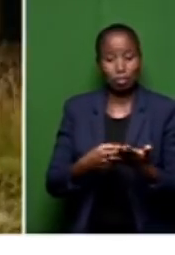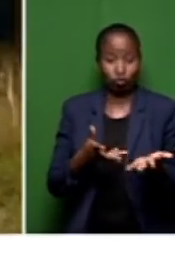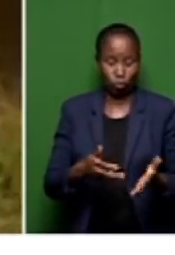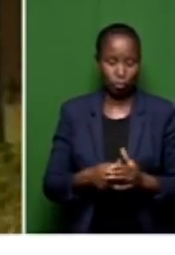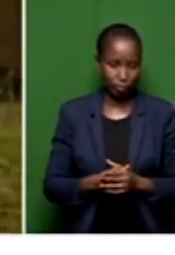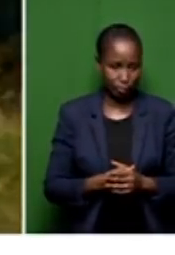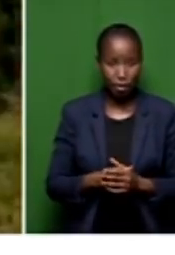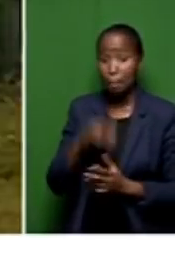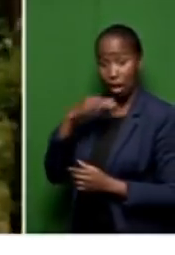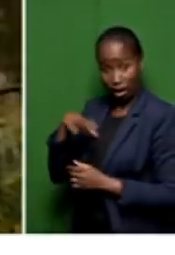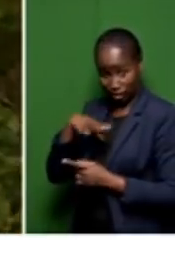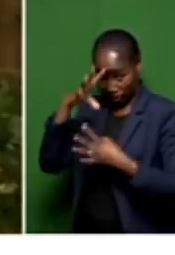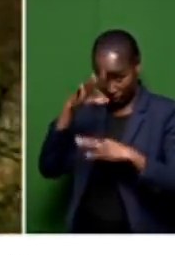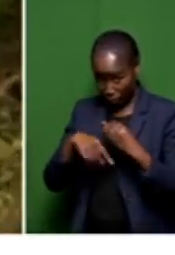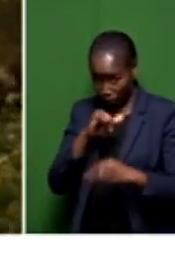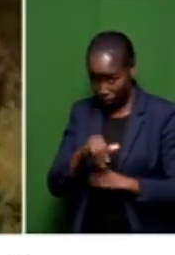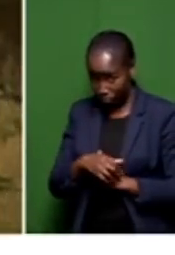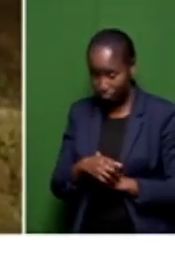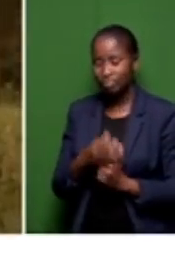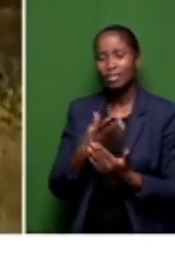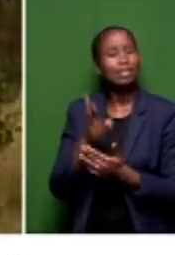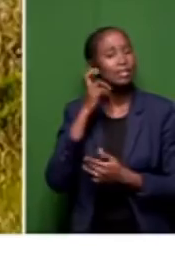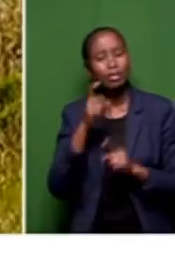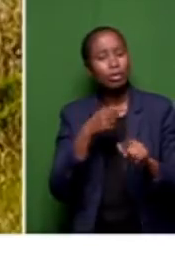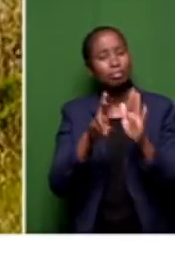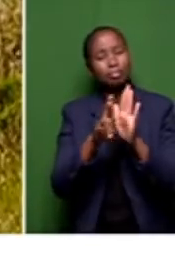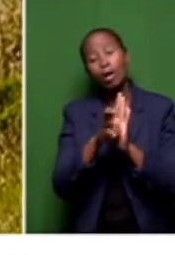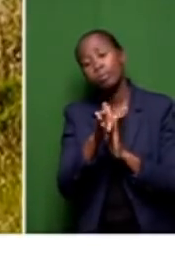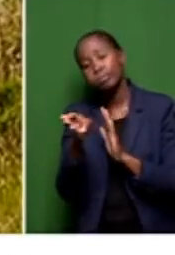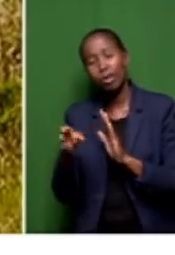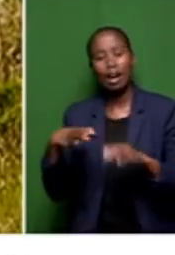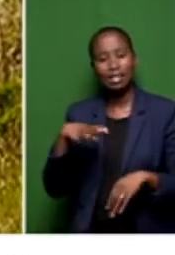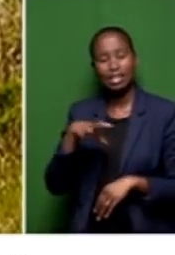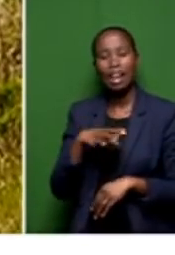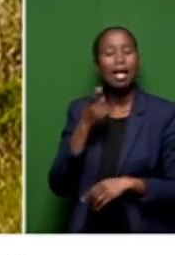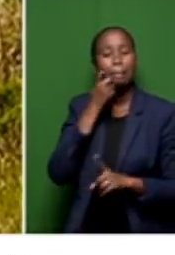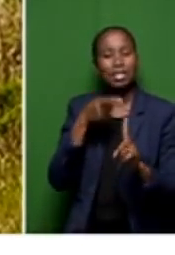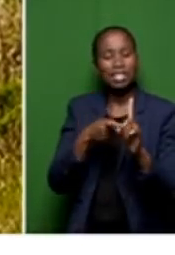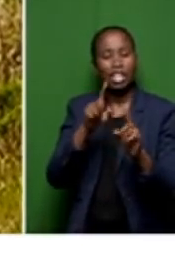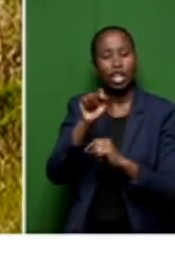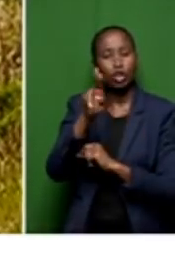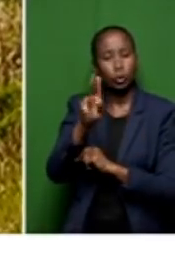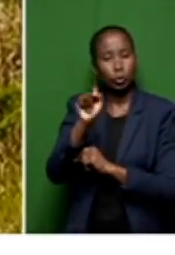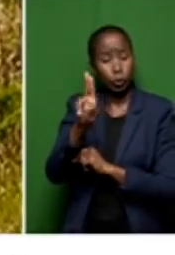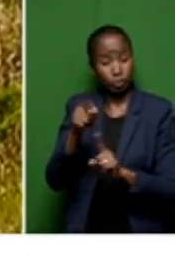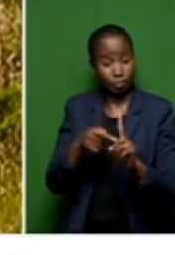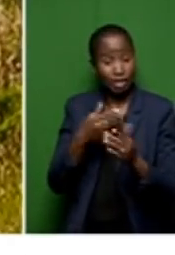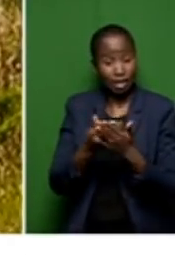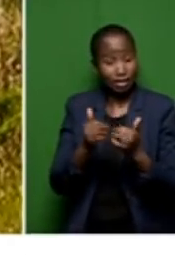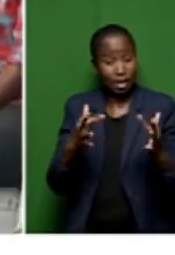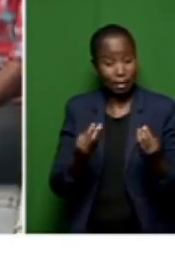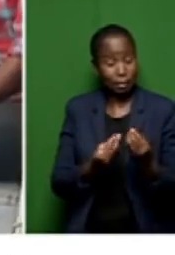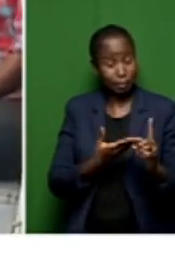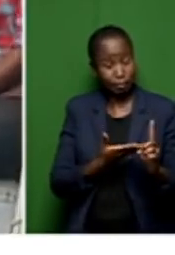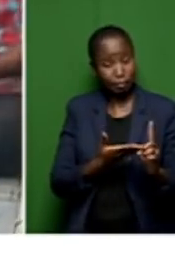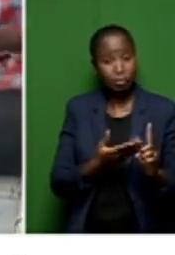decides on this, it's here, from those represented in council. Well, Mr. Tutu, let's start with you. In terms of